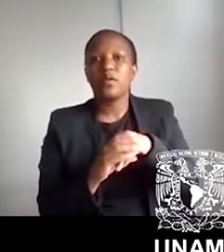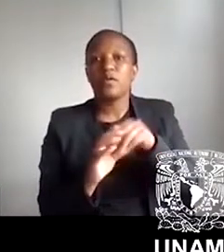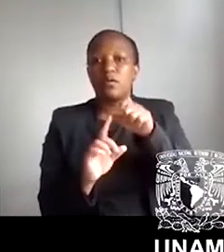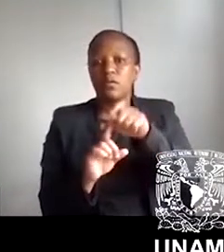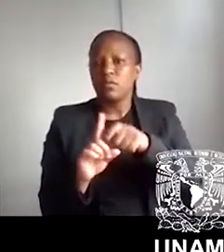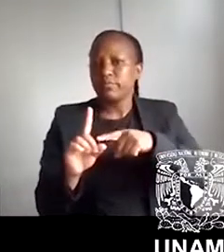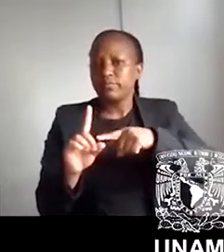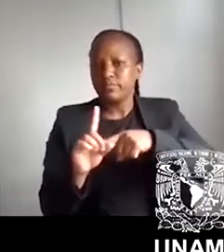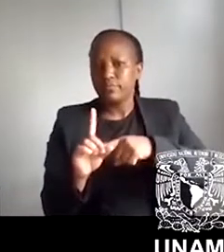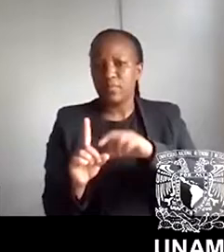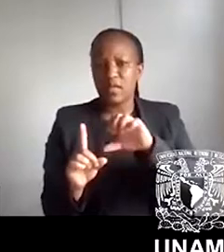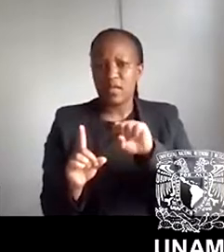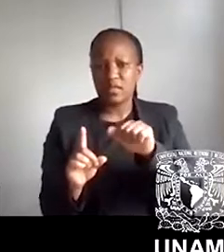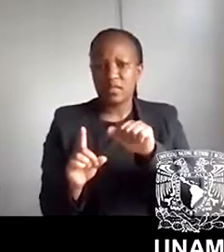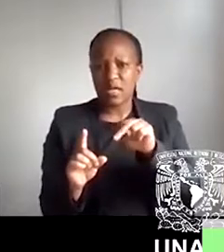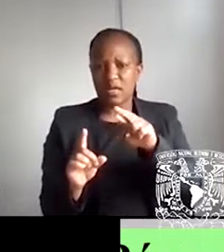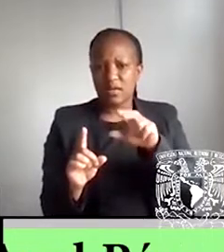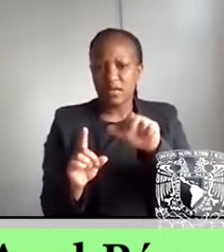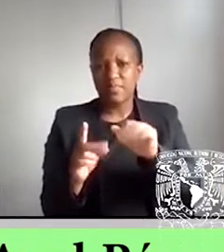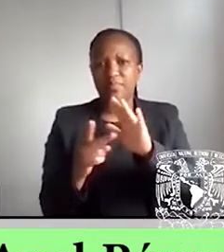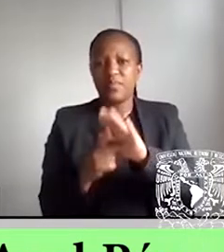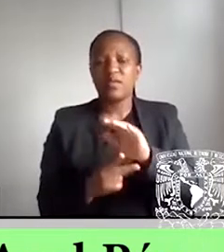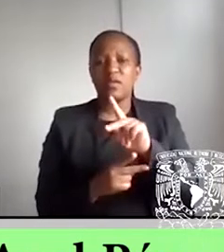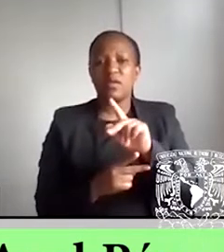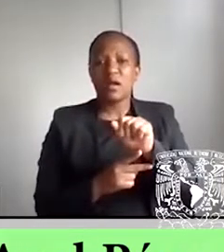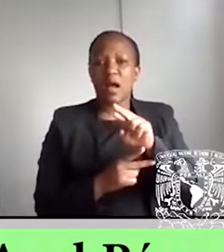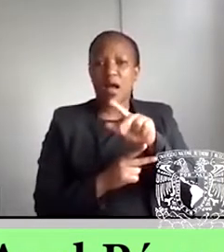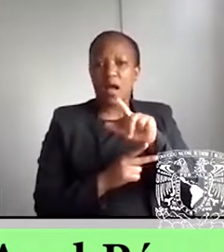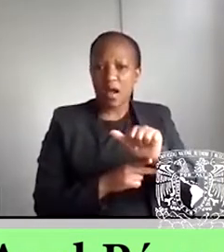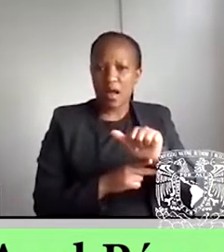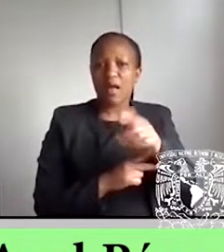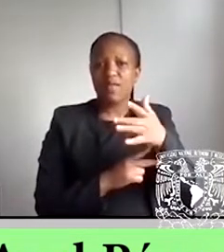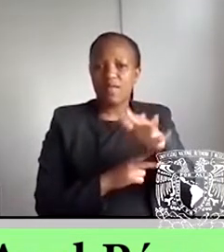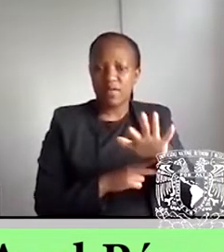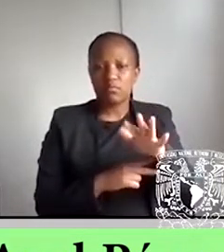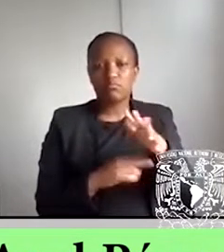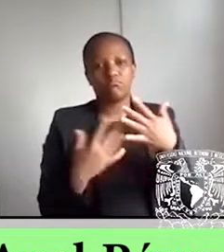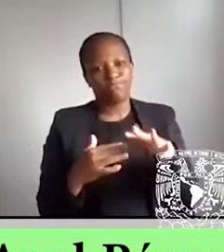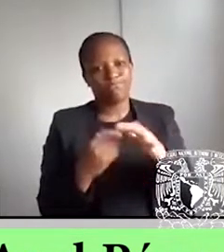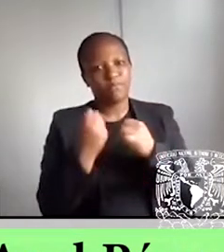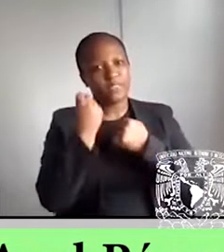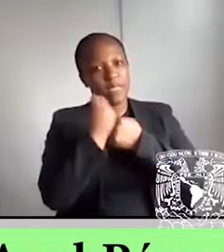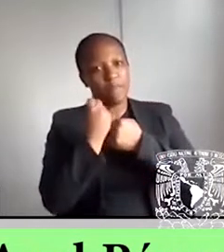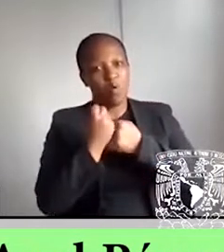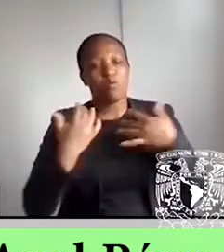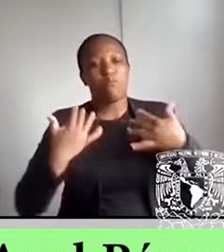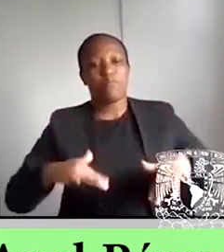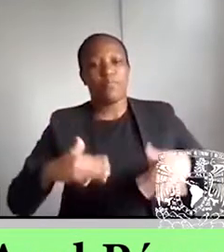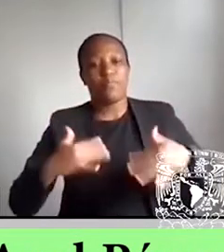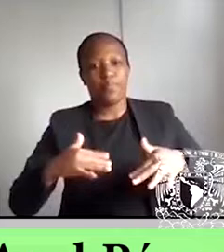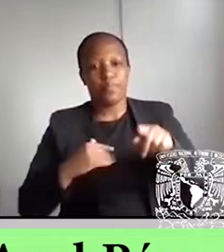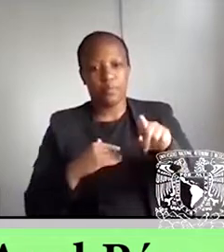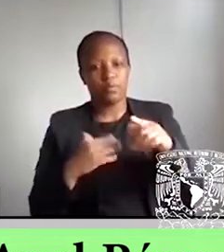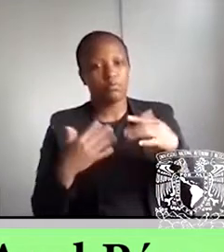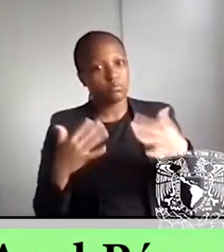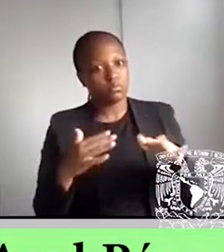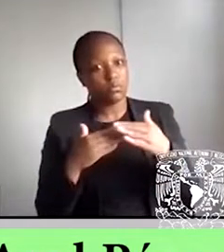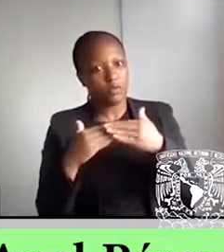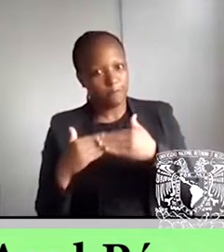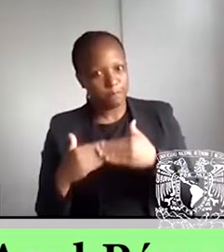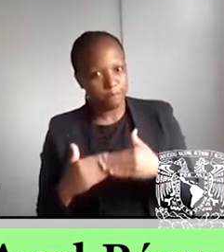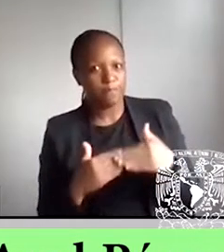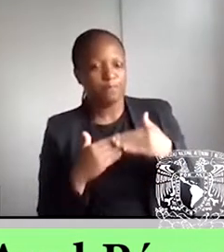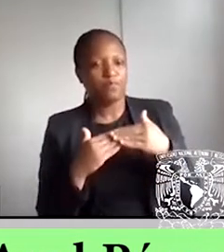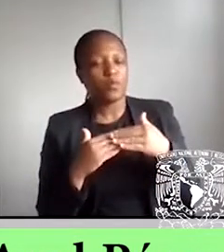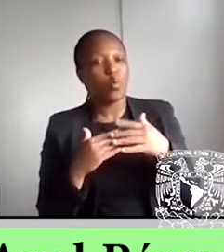of course, Carla Morales, who have been interested in support and very helpful equipment.